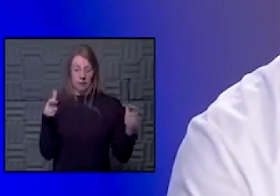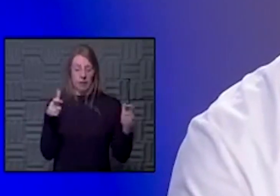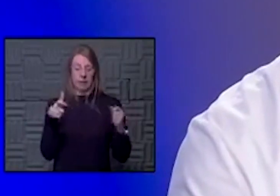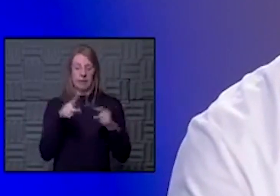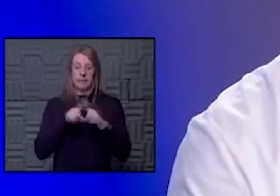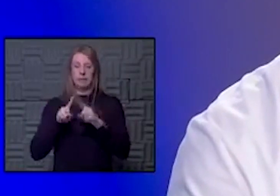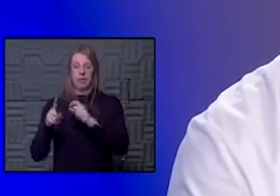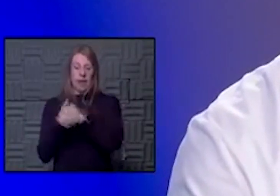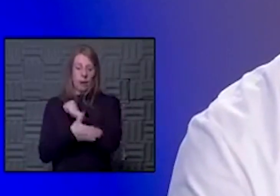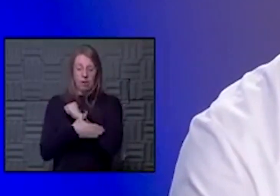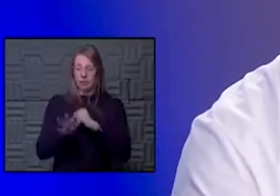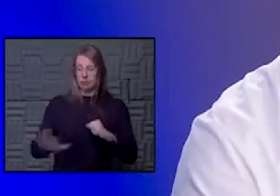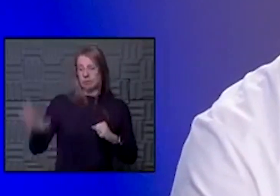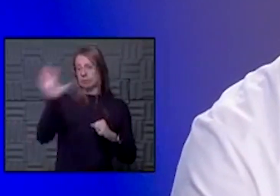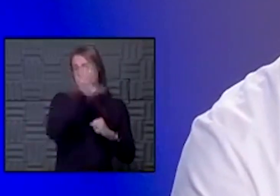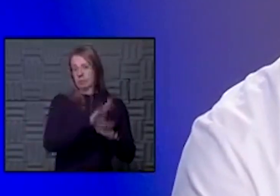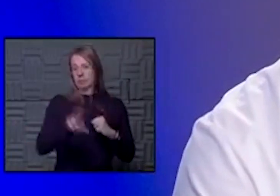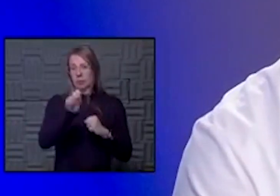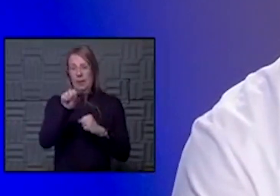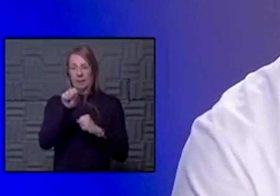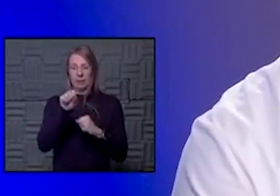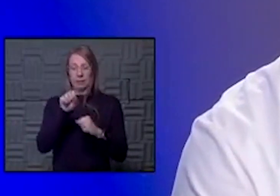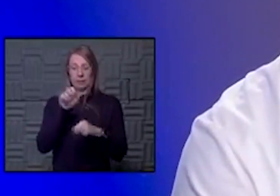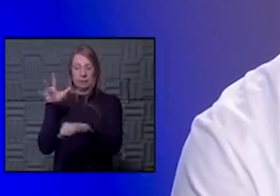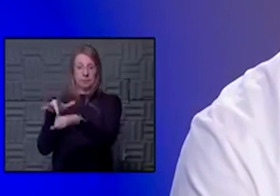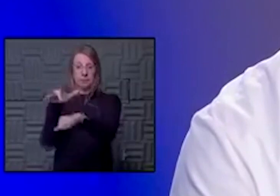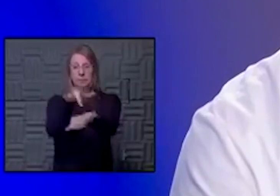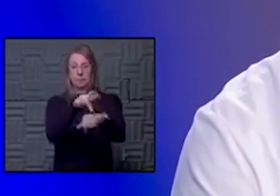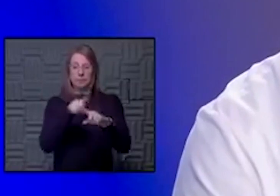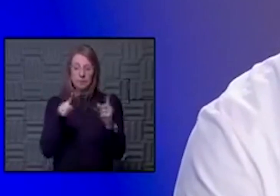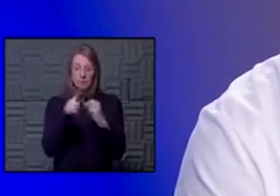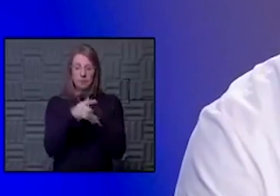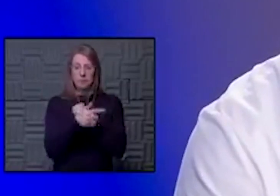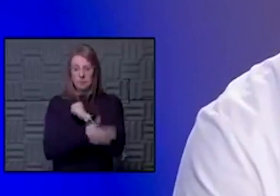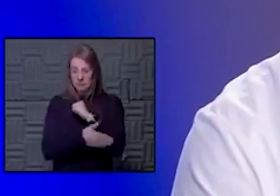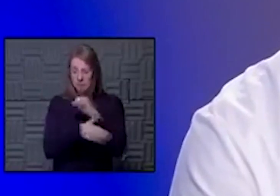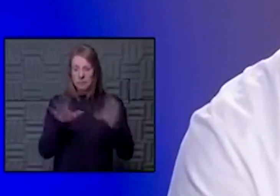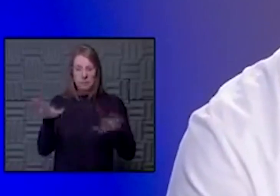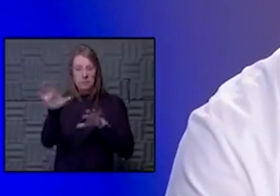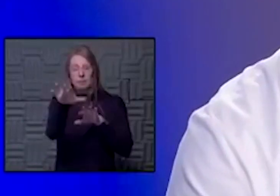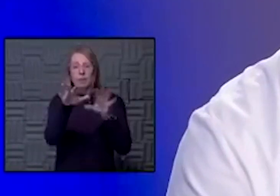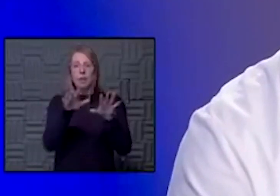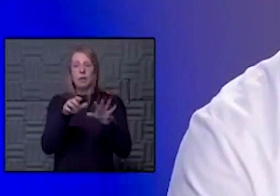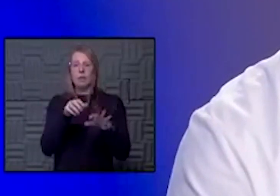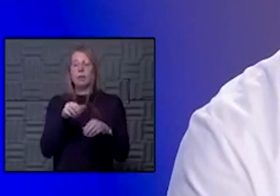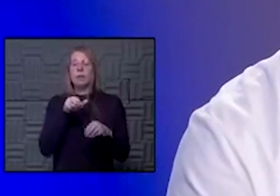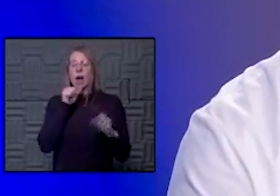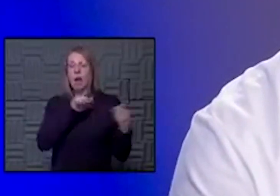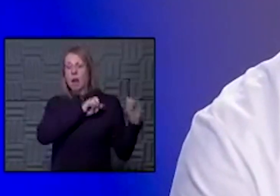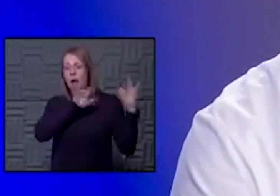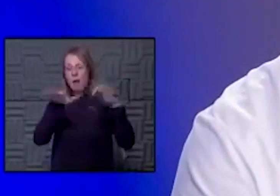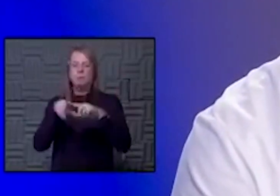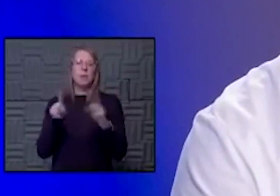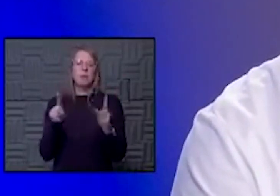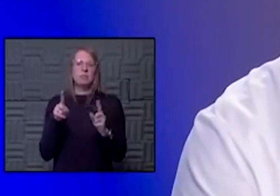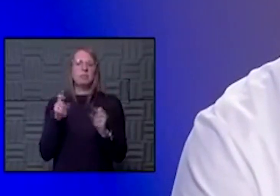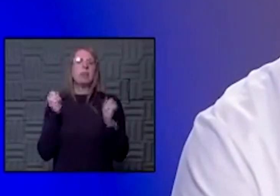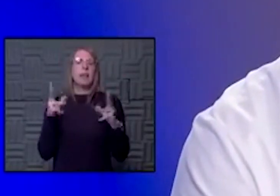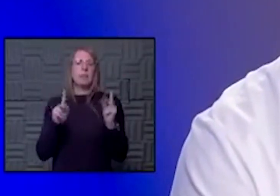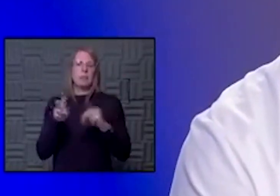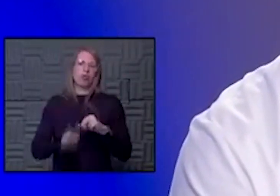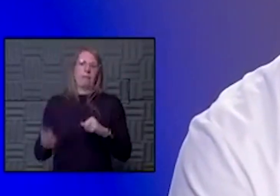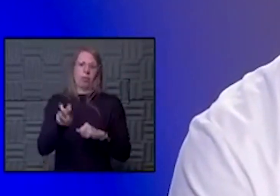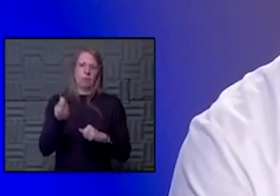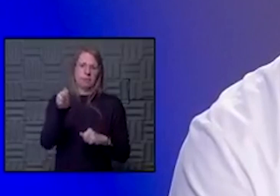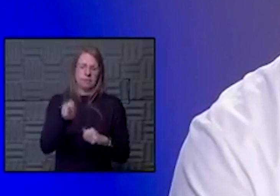areas around the nation to certain areas. Um, not a complete mass migration, if you will, but many, many people traveling. And so there